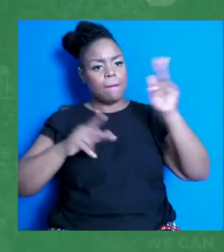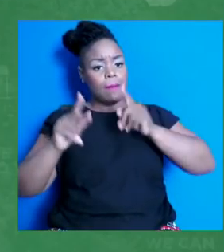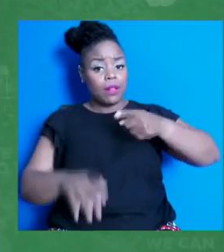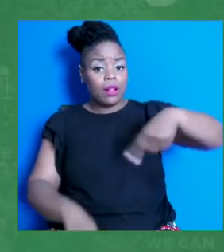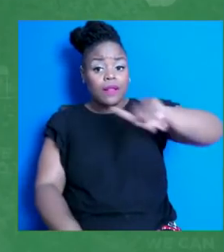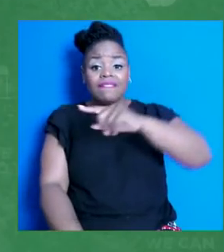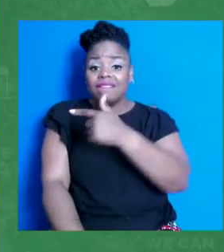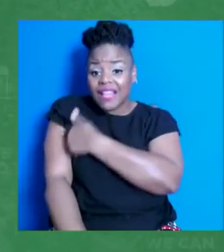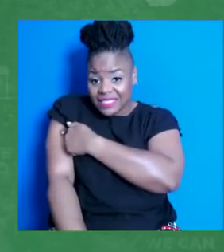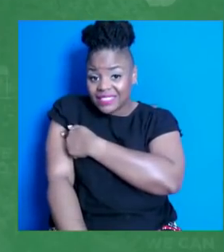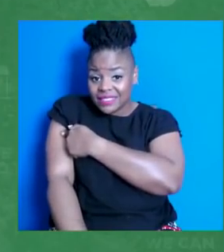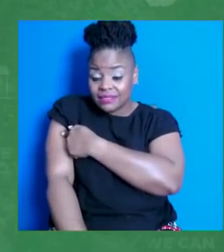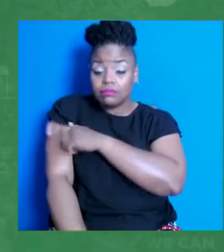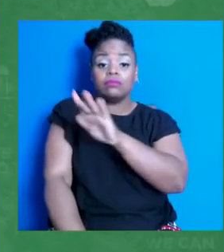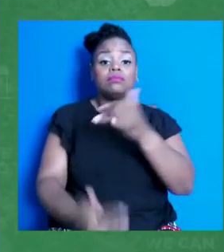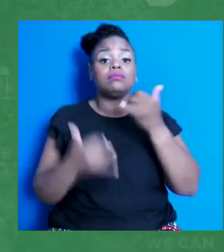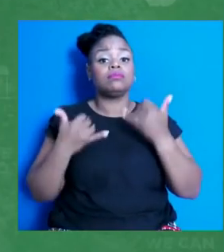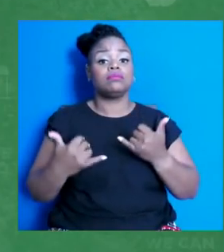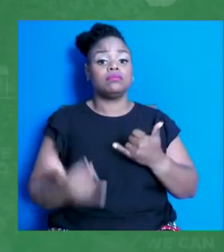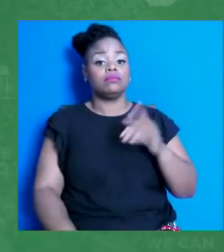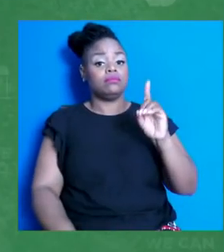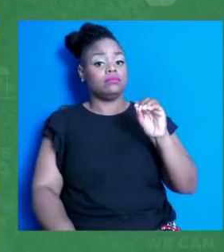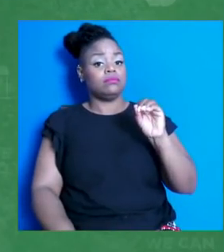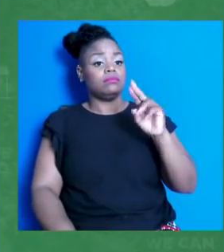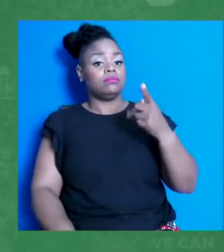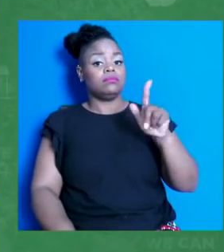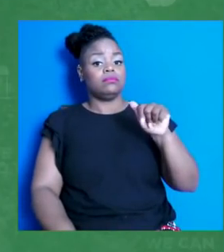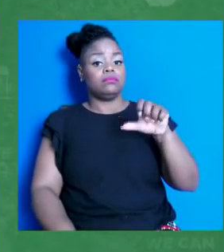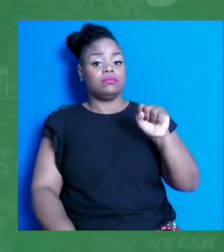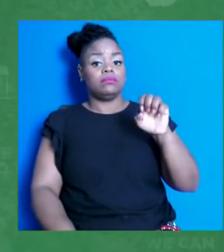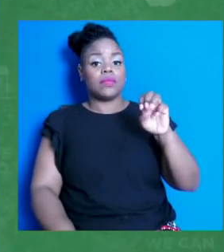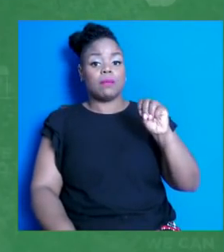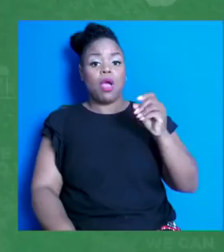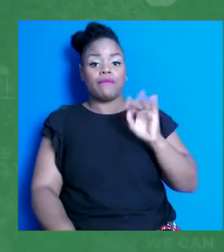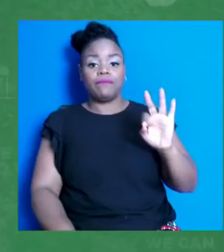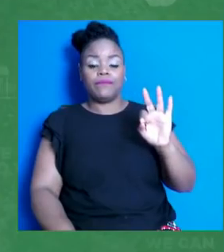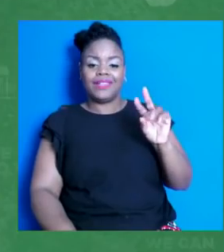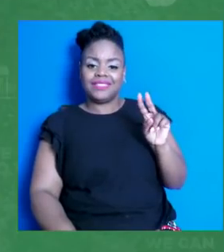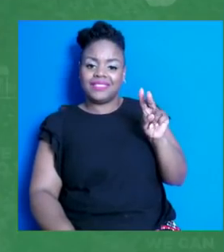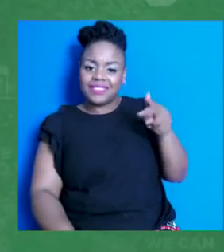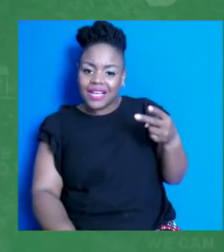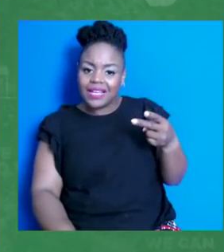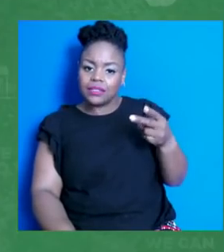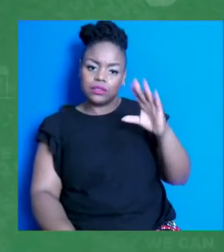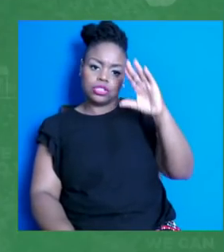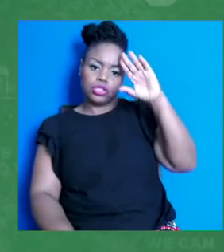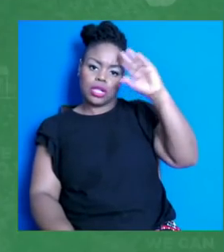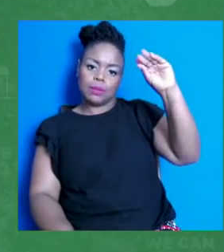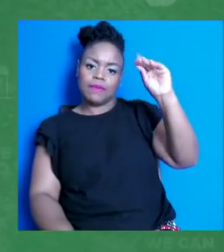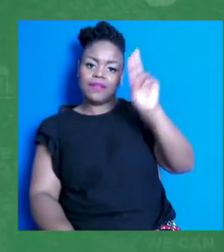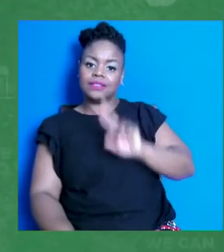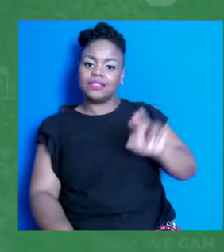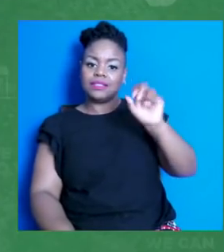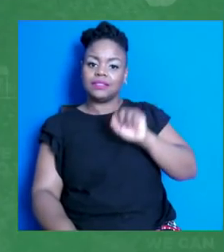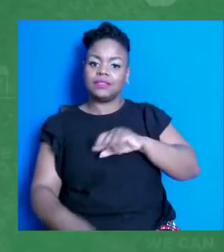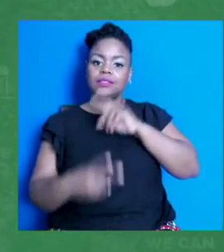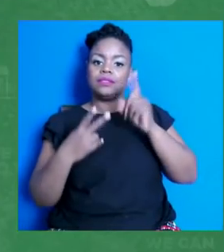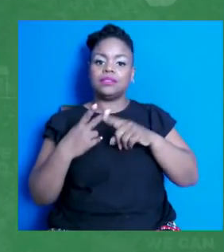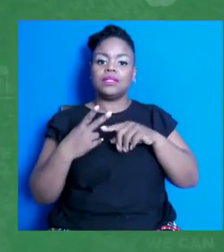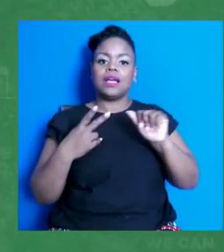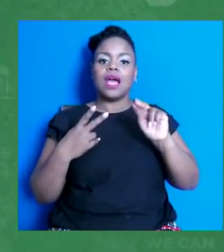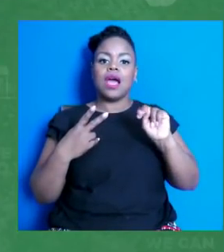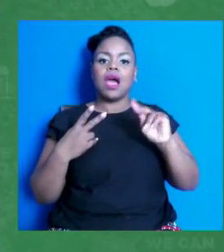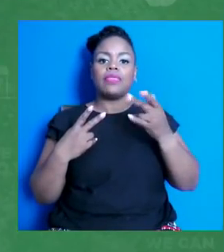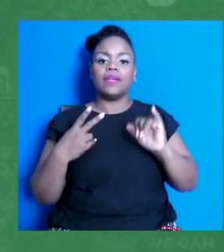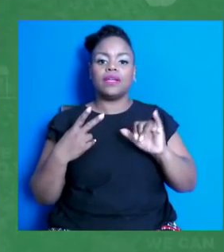Douglas Emhoff, second gentleman of the United States, and Dr. Anthony Fauci, director of the National Institute of Allergy